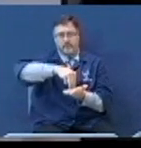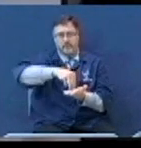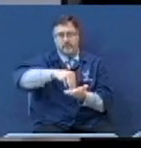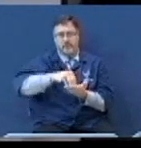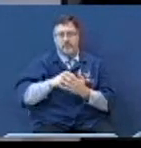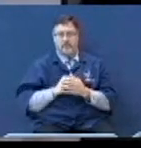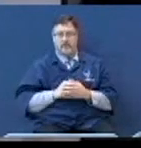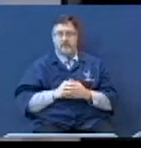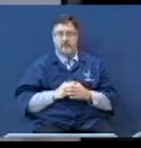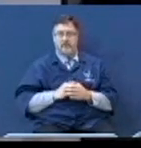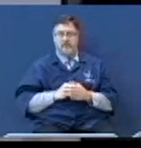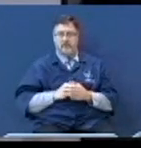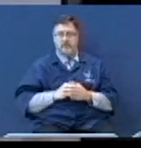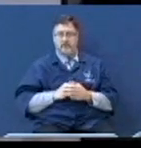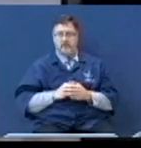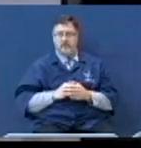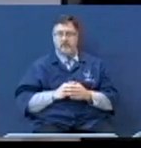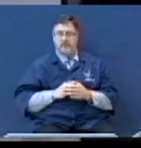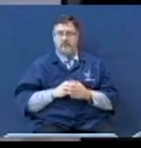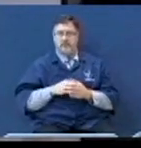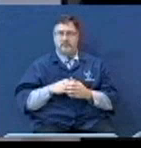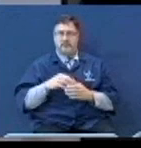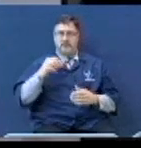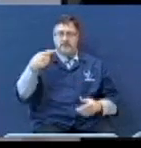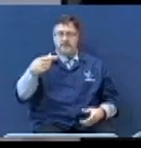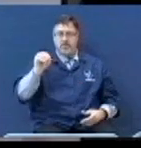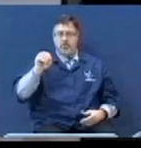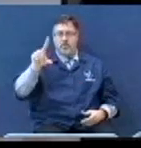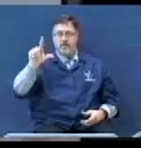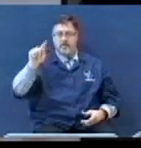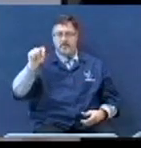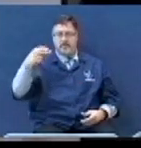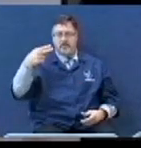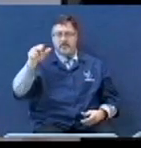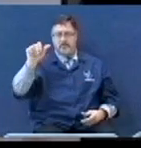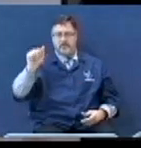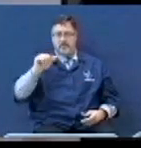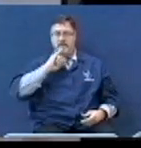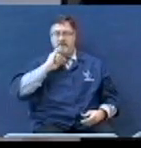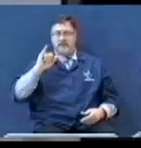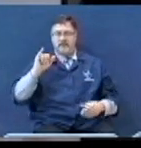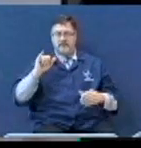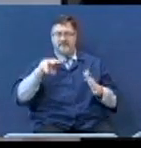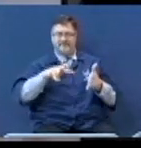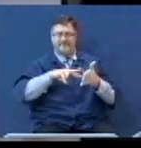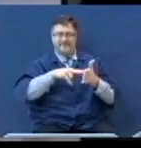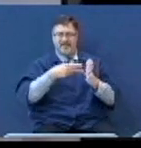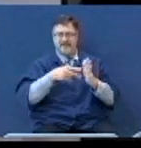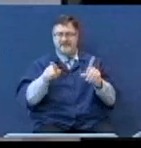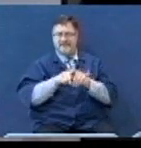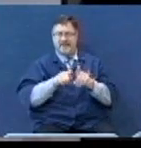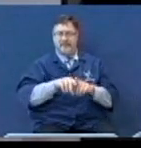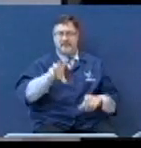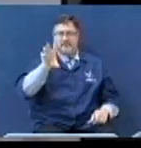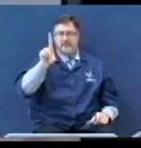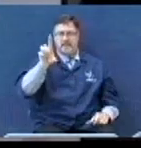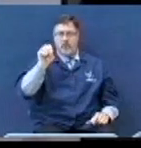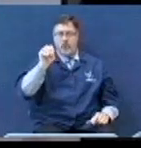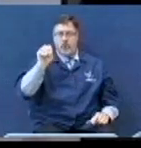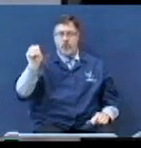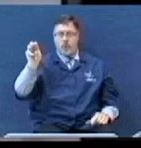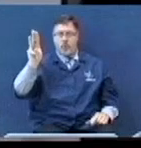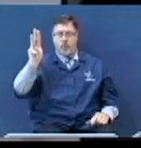Golgotha is synonymous with doom the very essence of life was